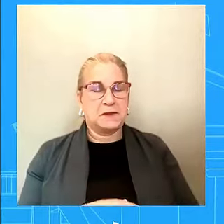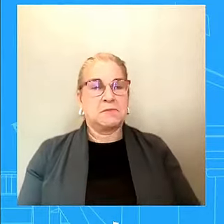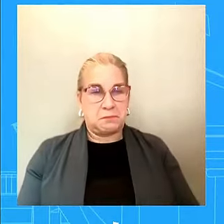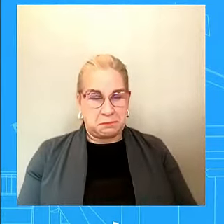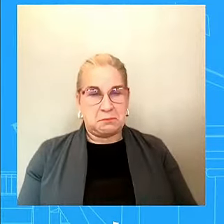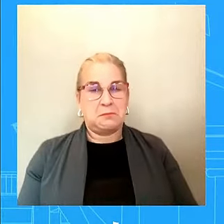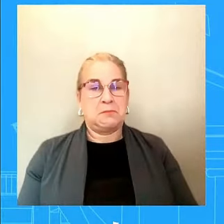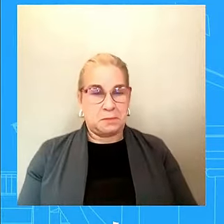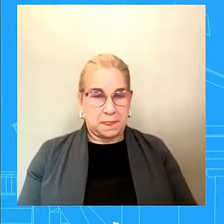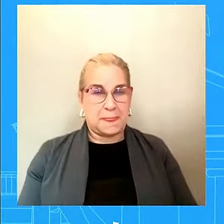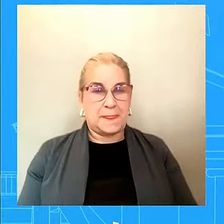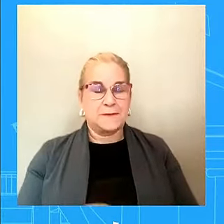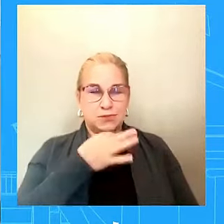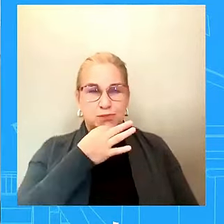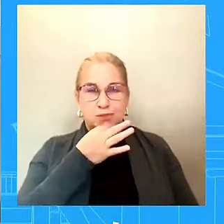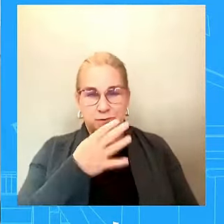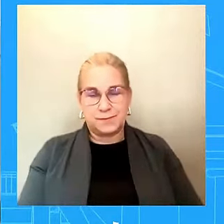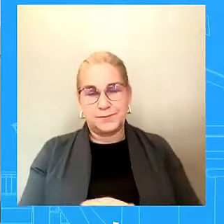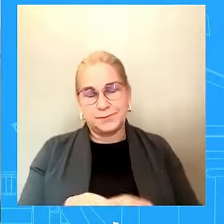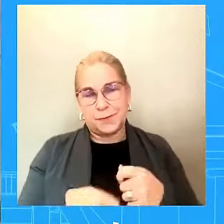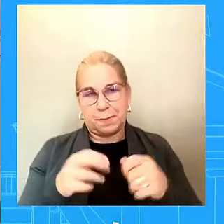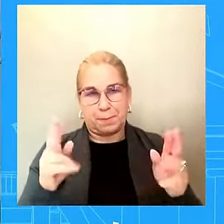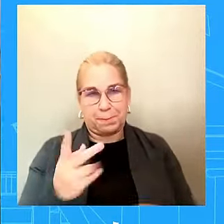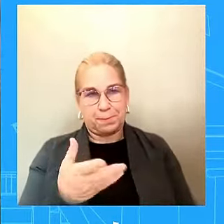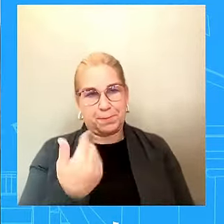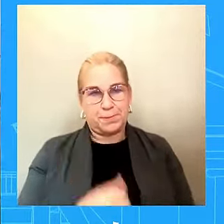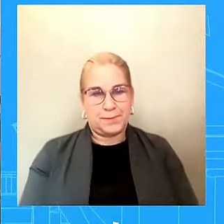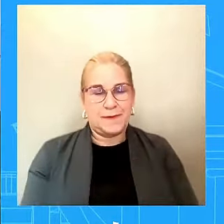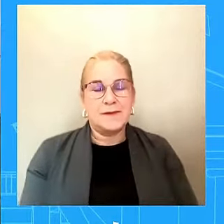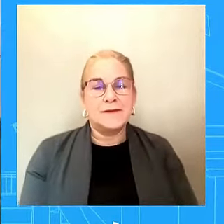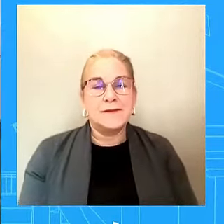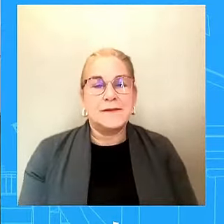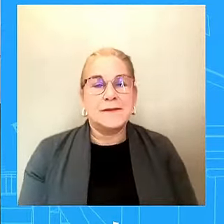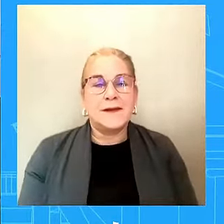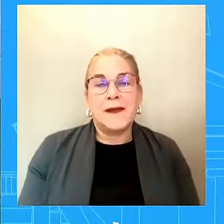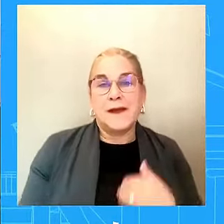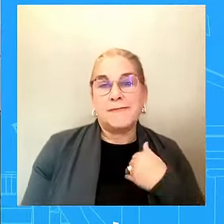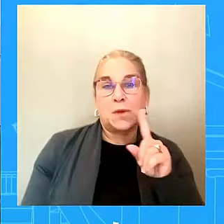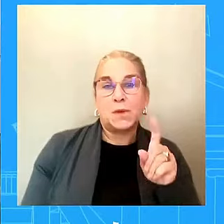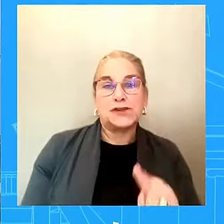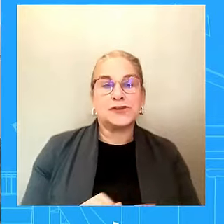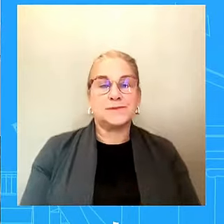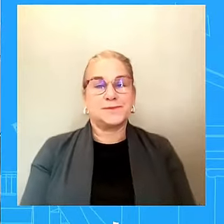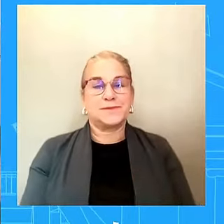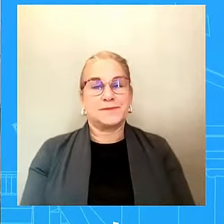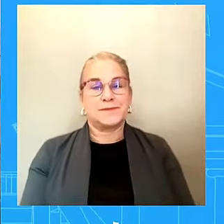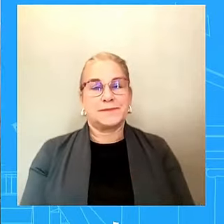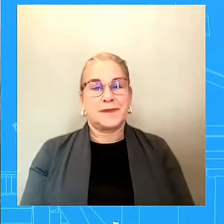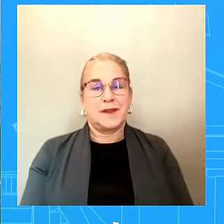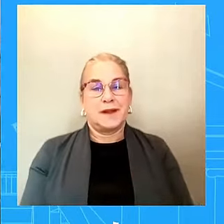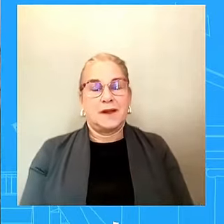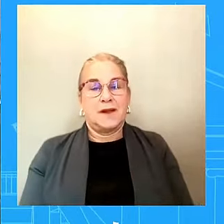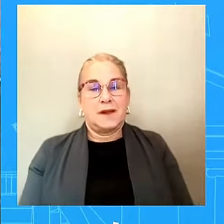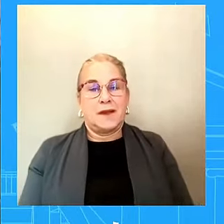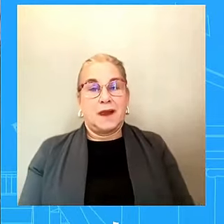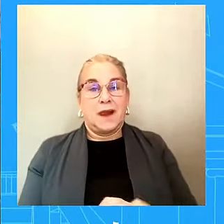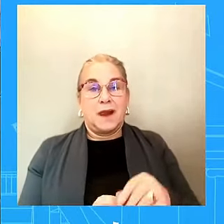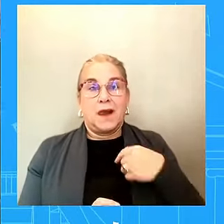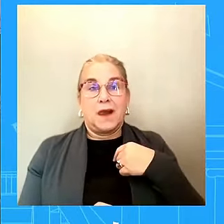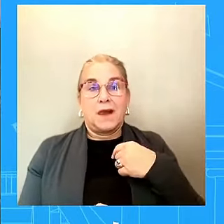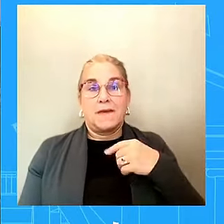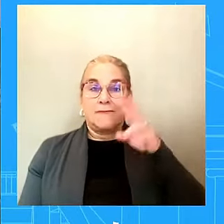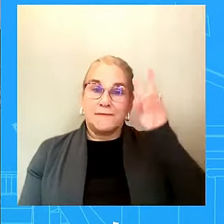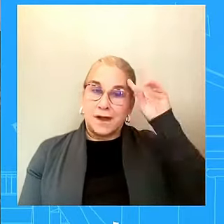up on the President's comments about the Vice President cutting her own path if elected. I know the two of them speak regularly, but just wondering if the two